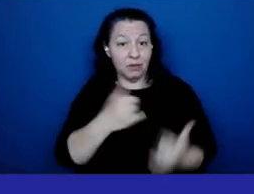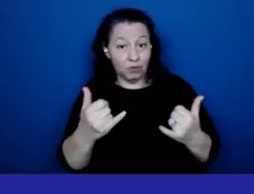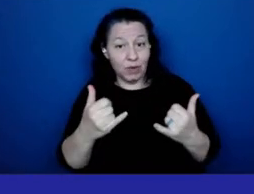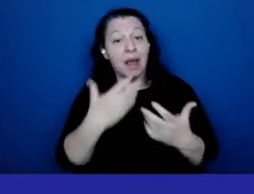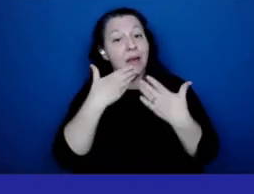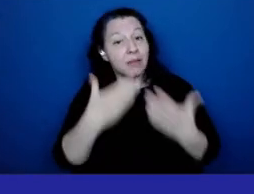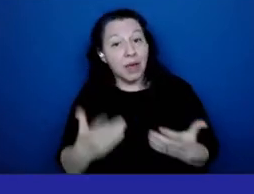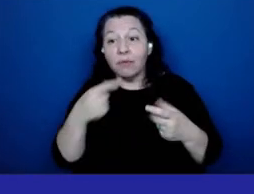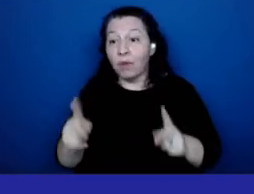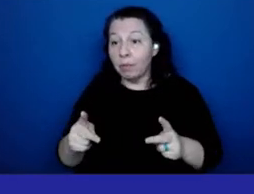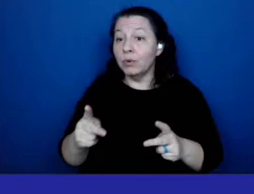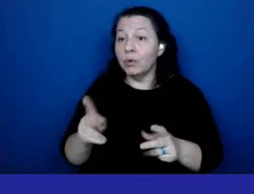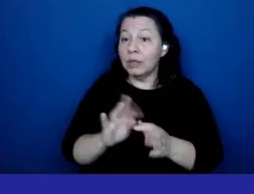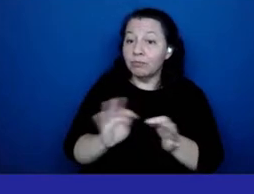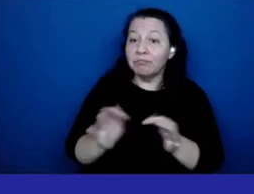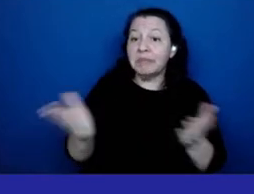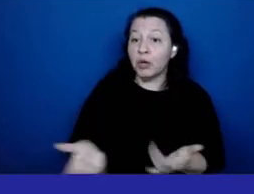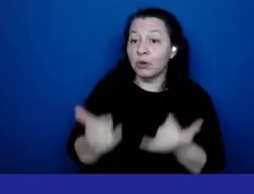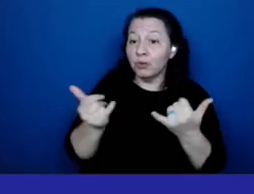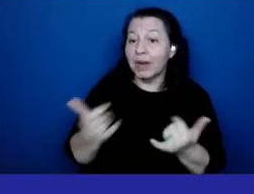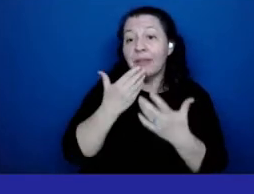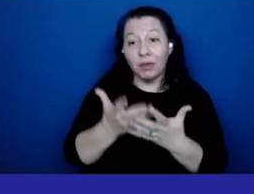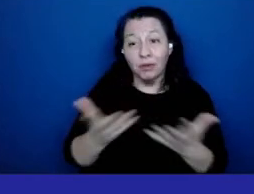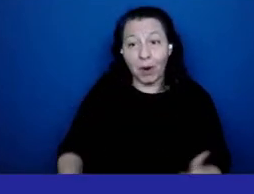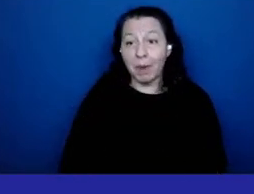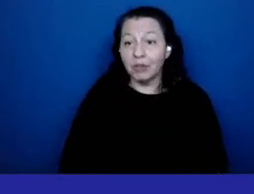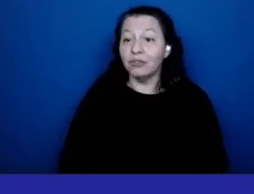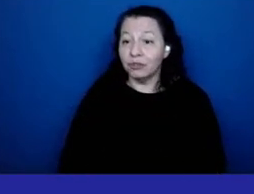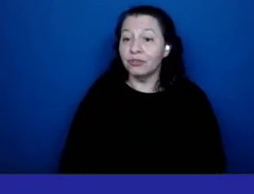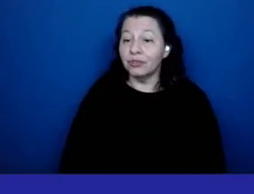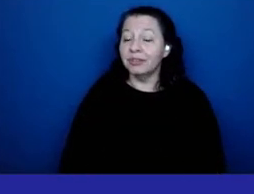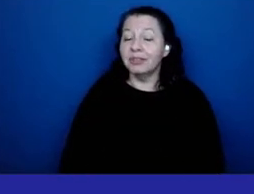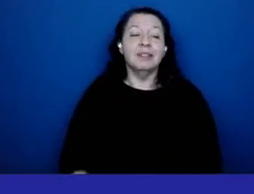to speak here today. Thank you so very much. Thank you.